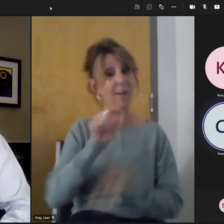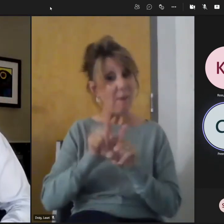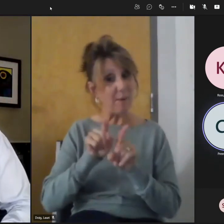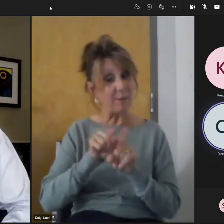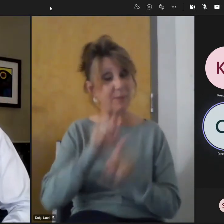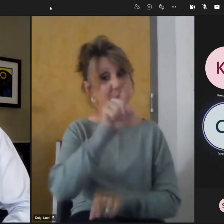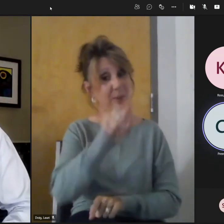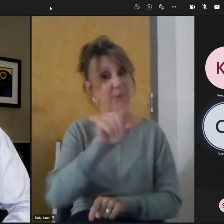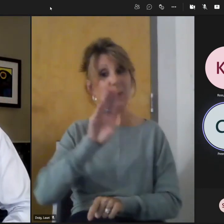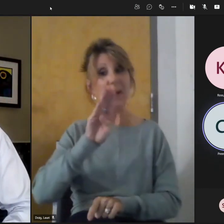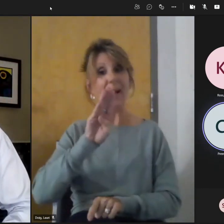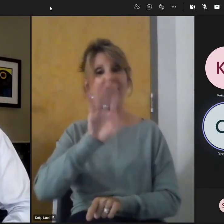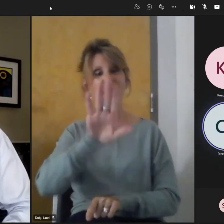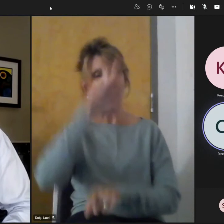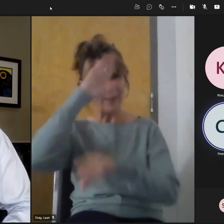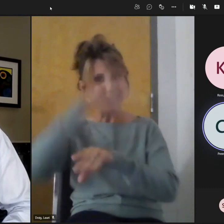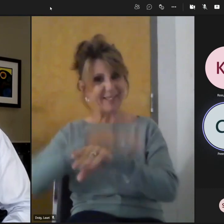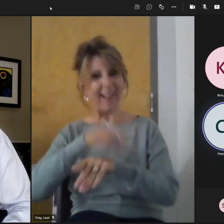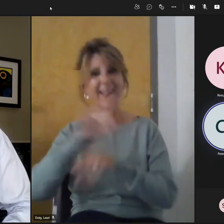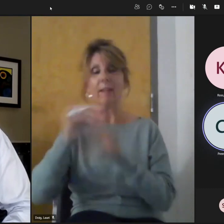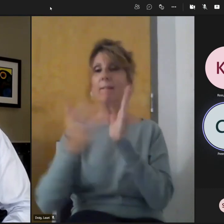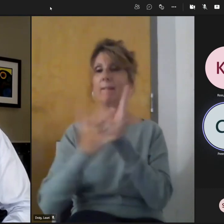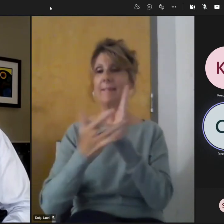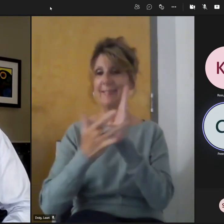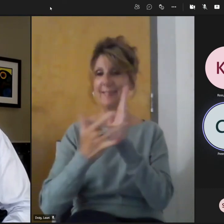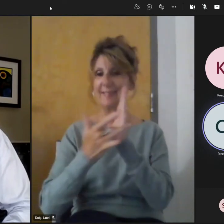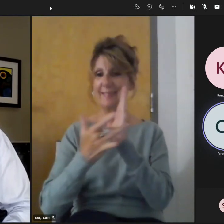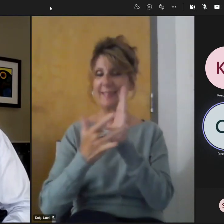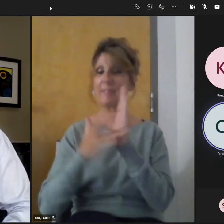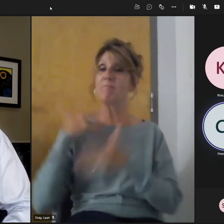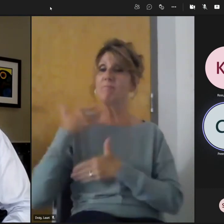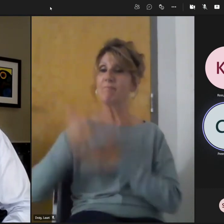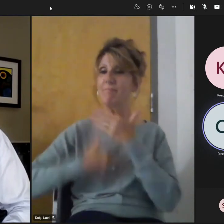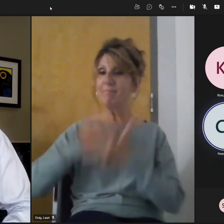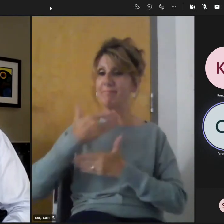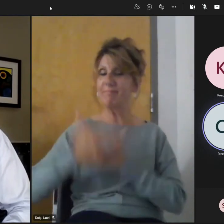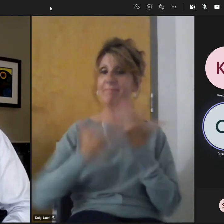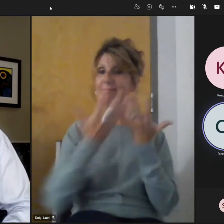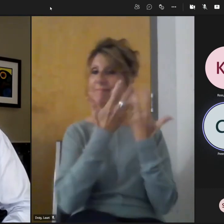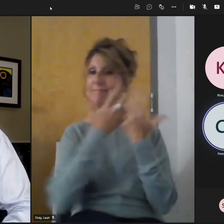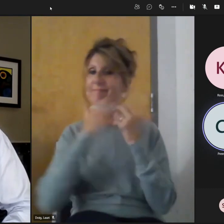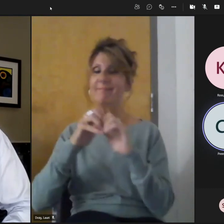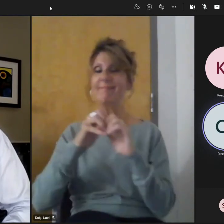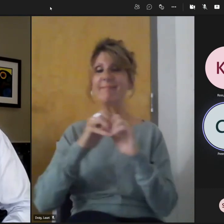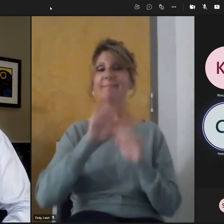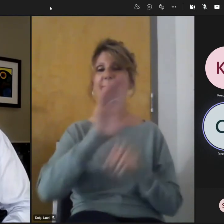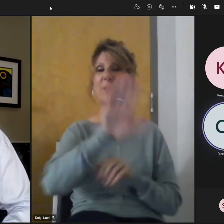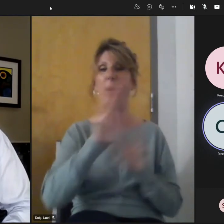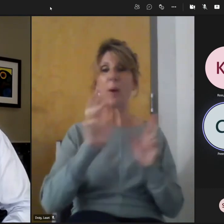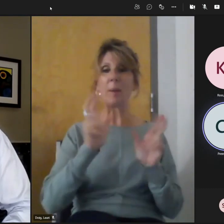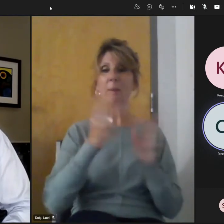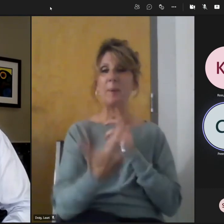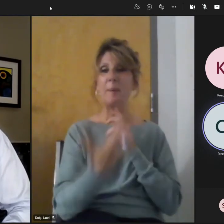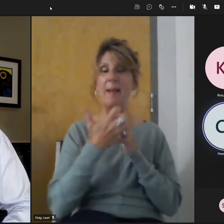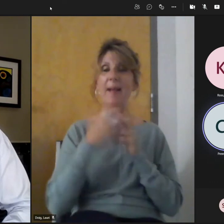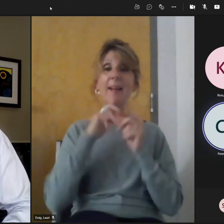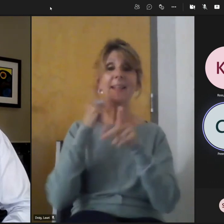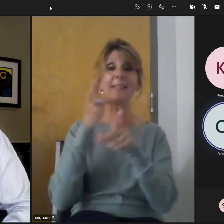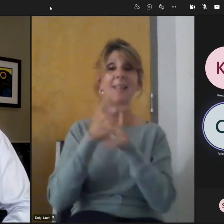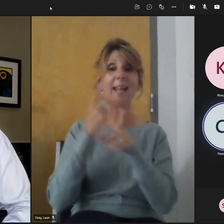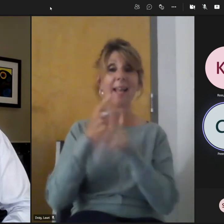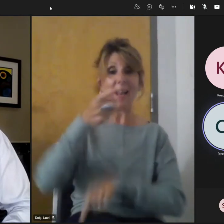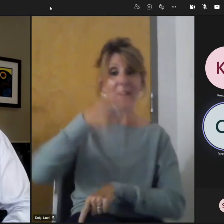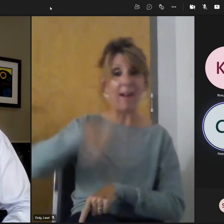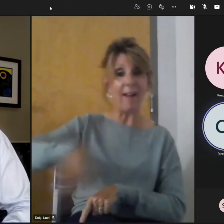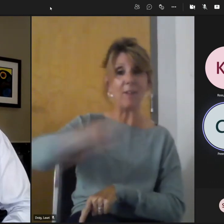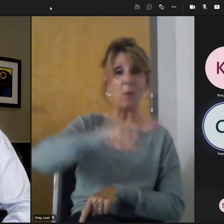thanks, Bailey, for being the IT guy and making Michael's Mac work with us. So take care, everybody. And we will